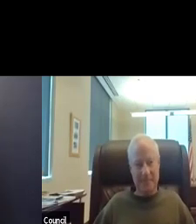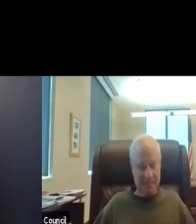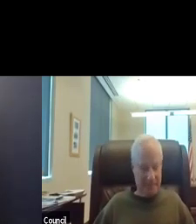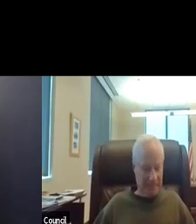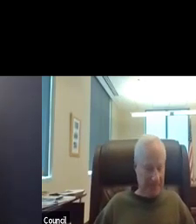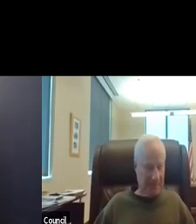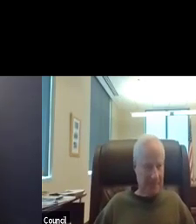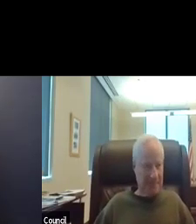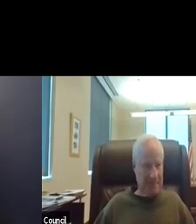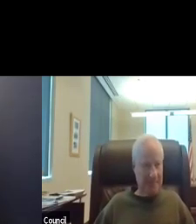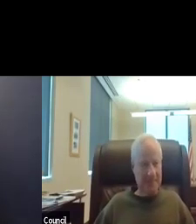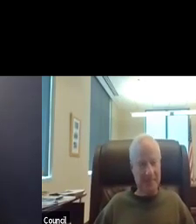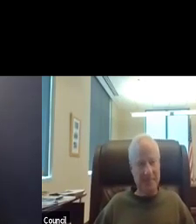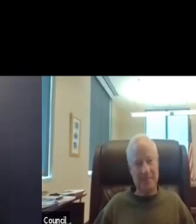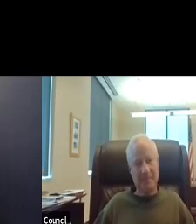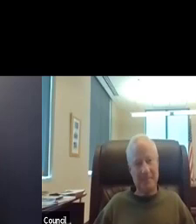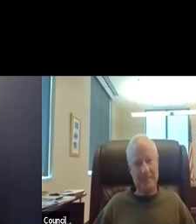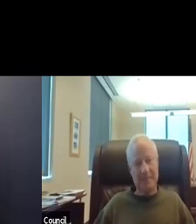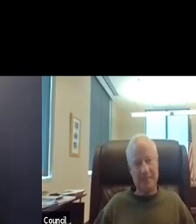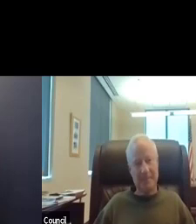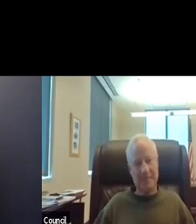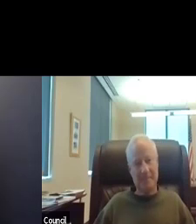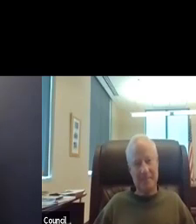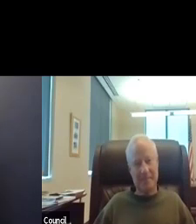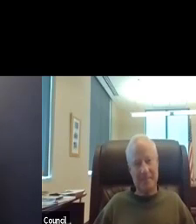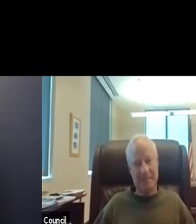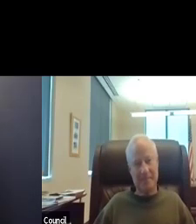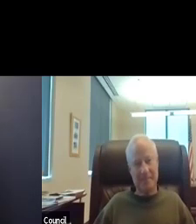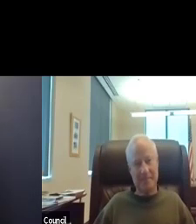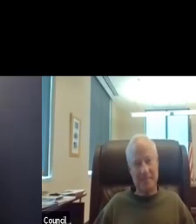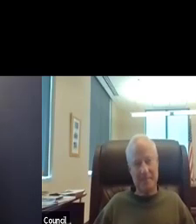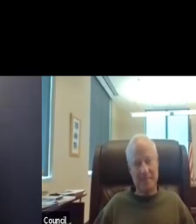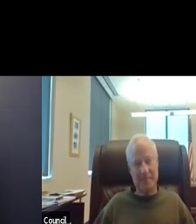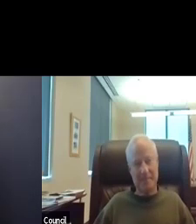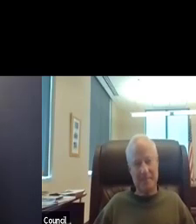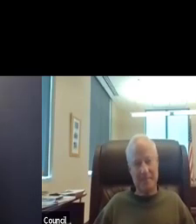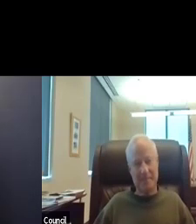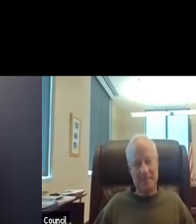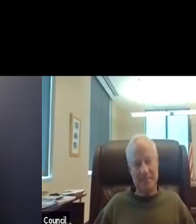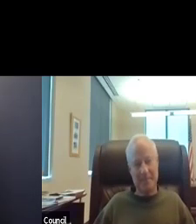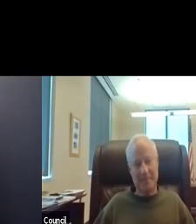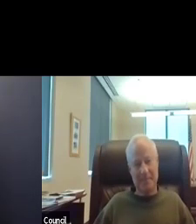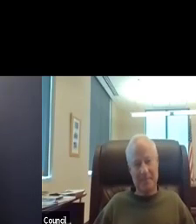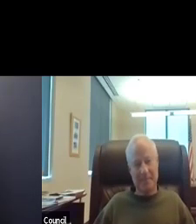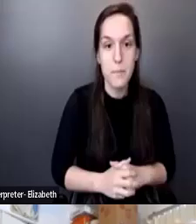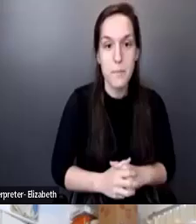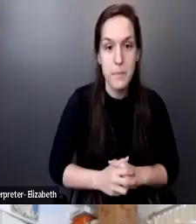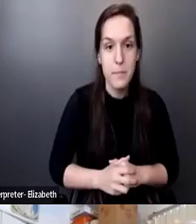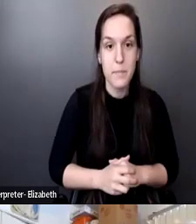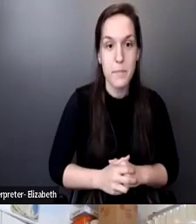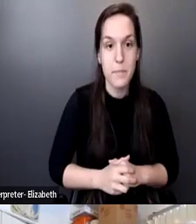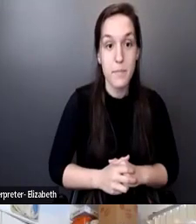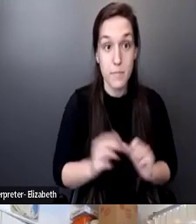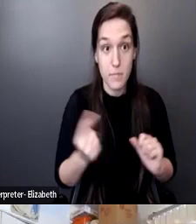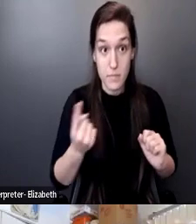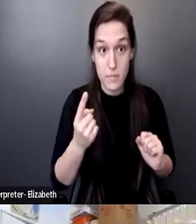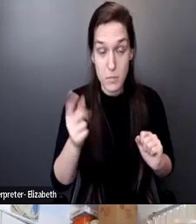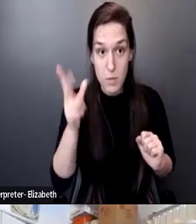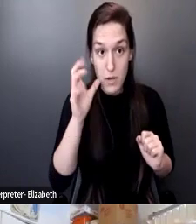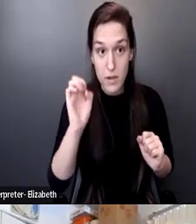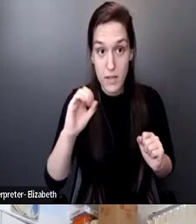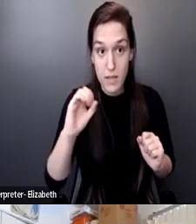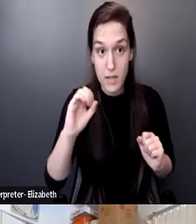Dr. Anuj Mehta. is anyone hearing an echo?